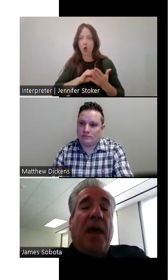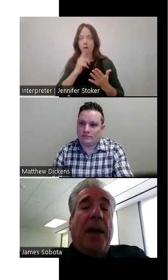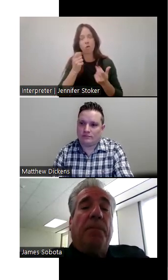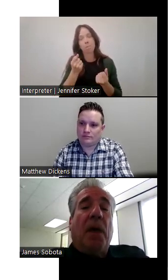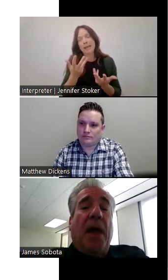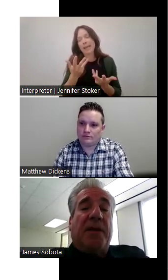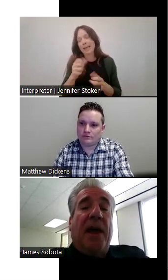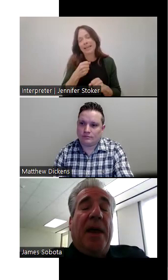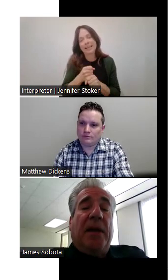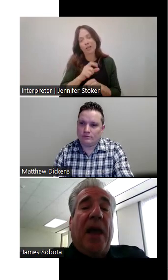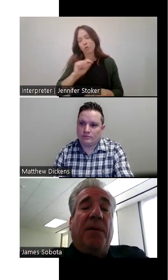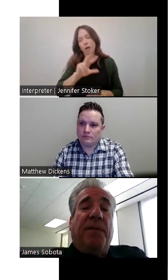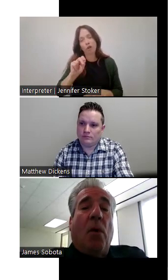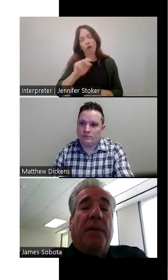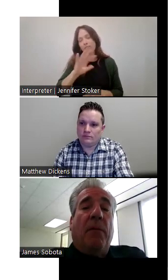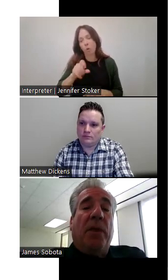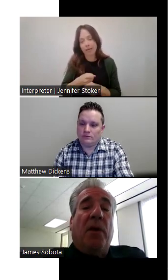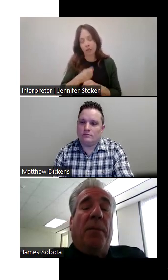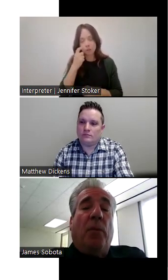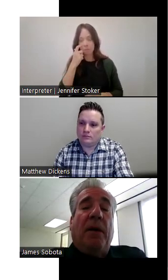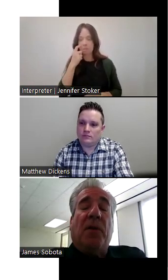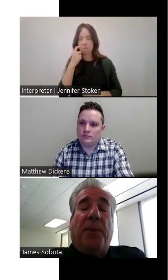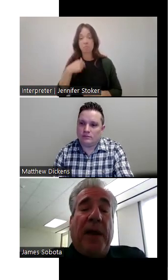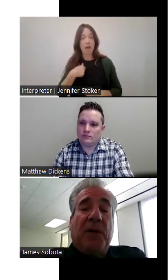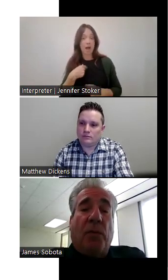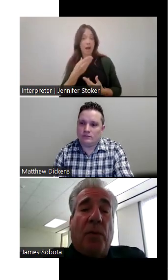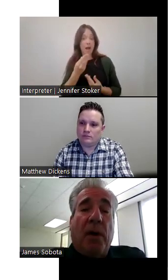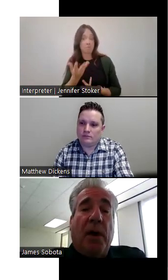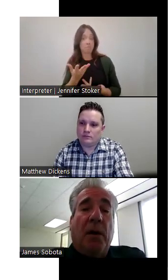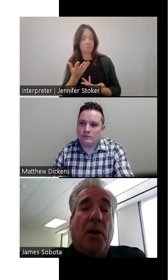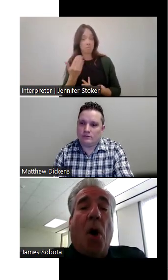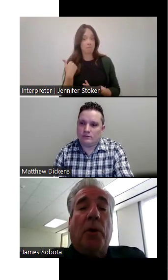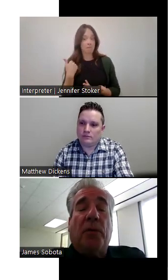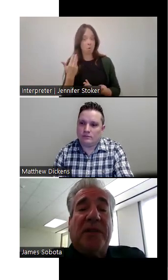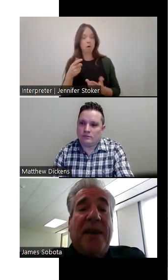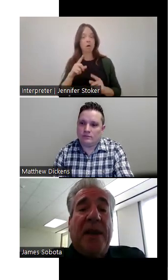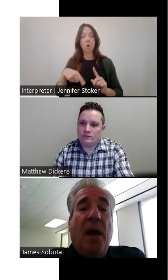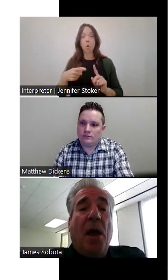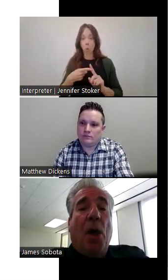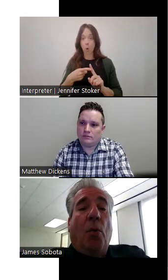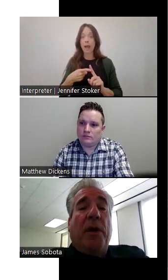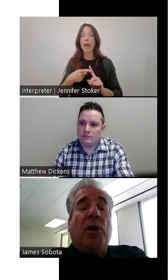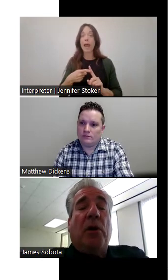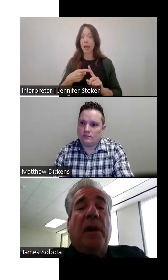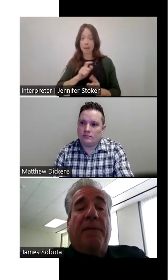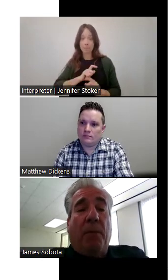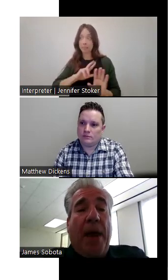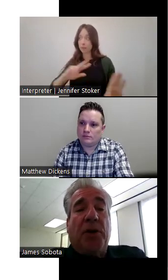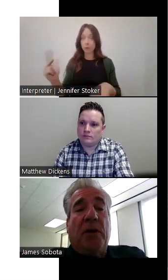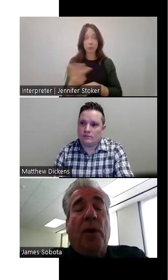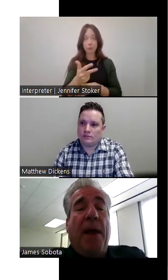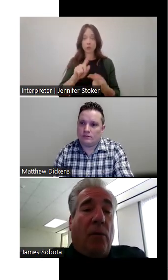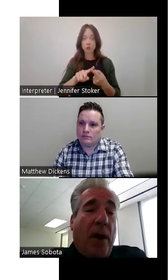that as I indicated before, that when the, whenever the police were called to a scene, we took the